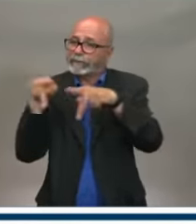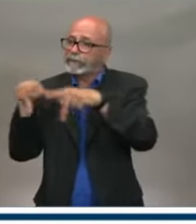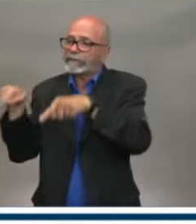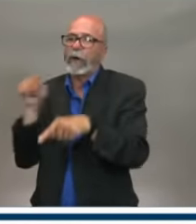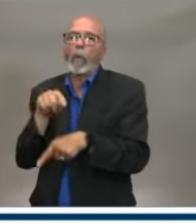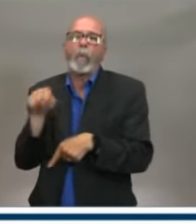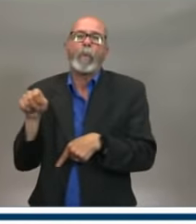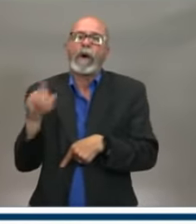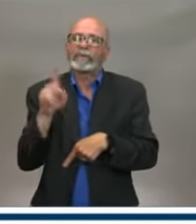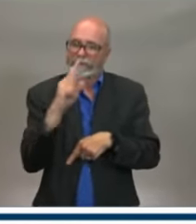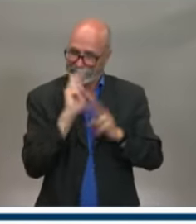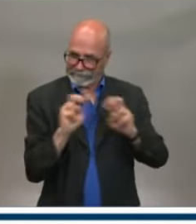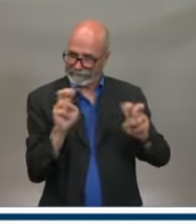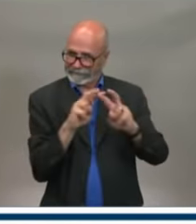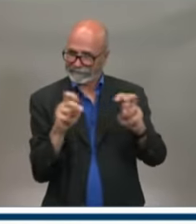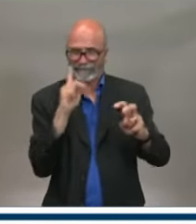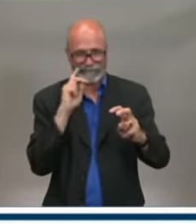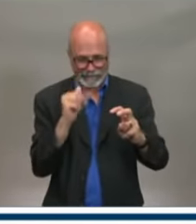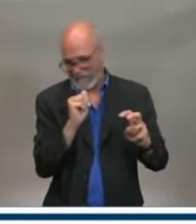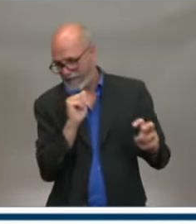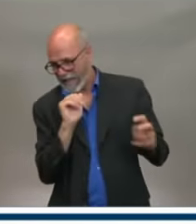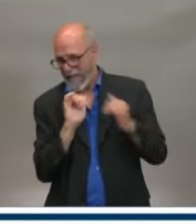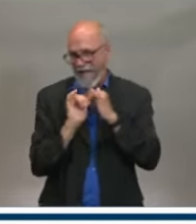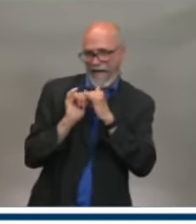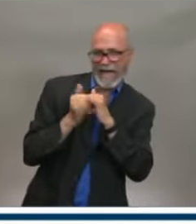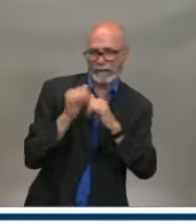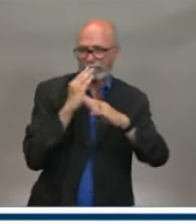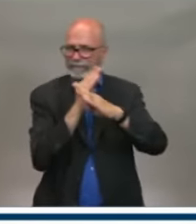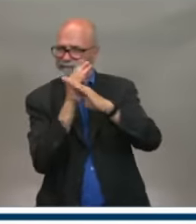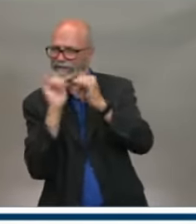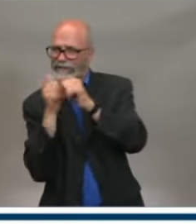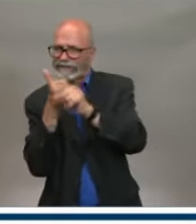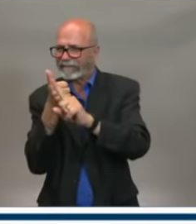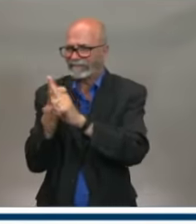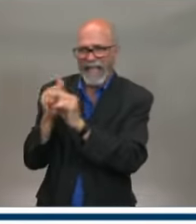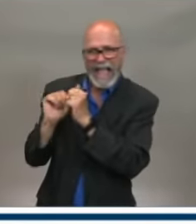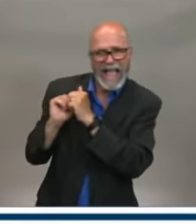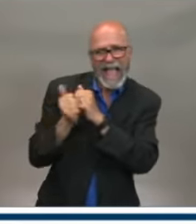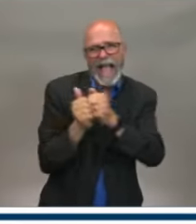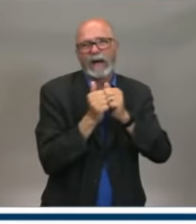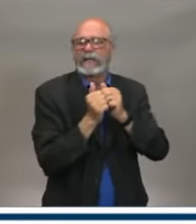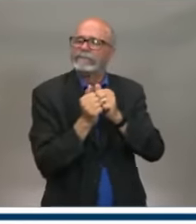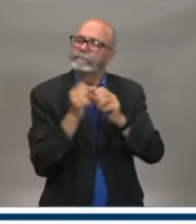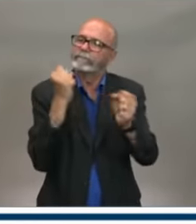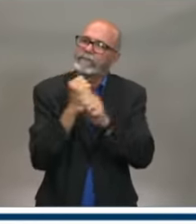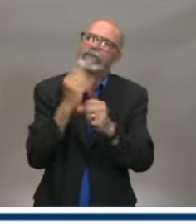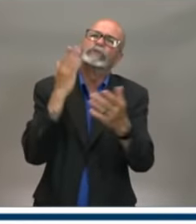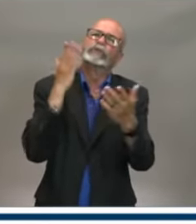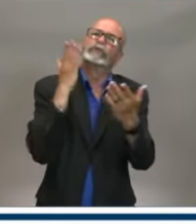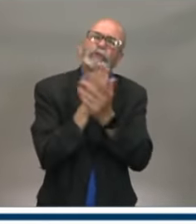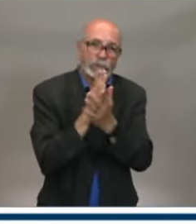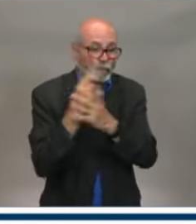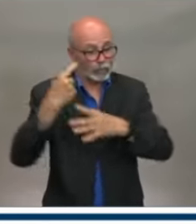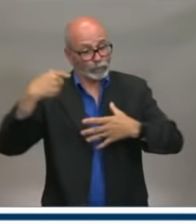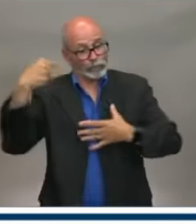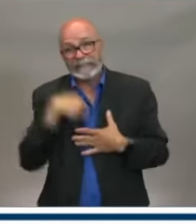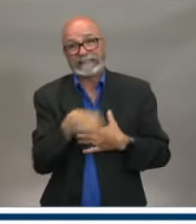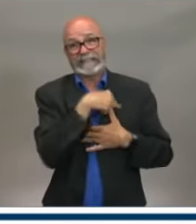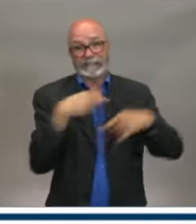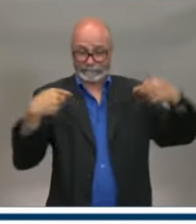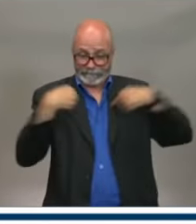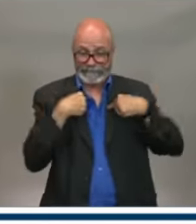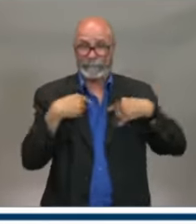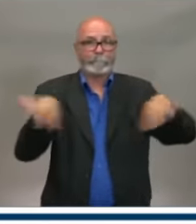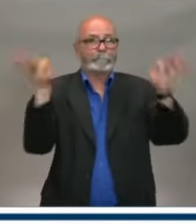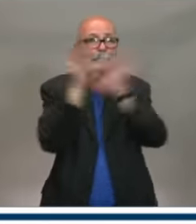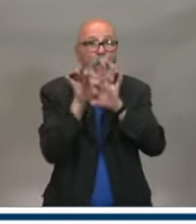personal protective measures. We have a role in making sure that we are maintaining social distances outside of our